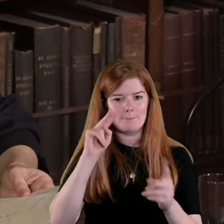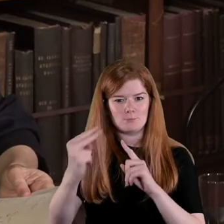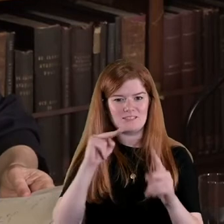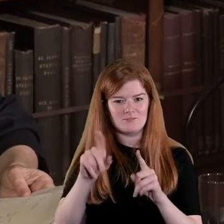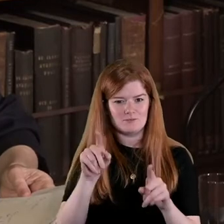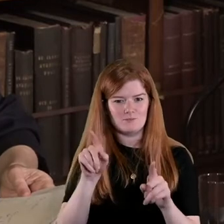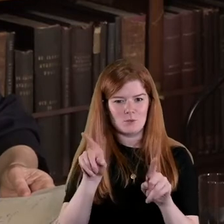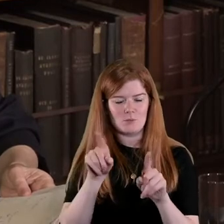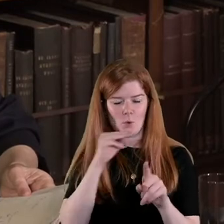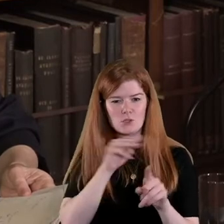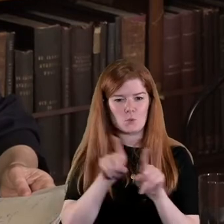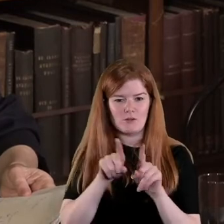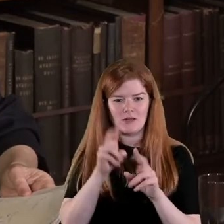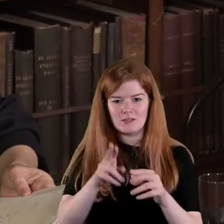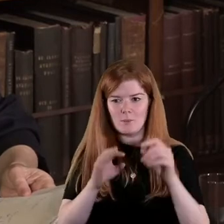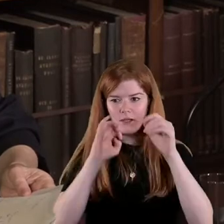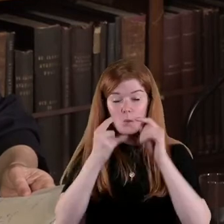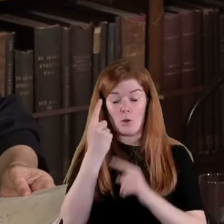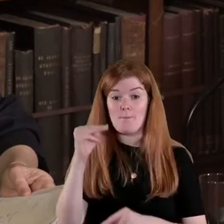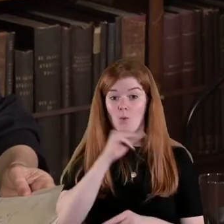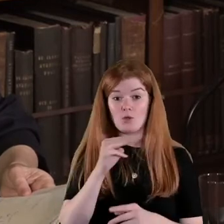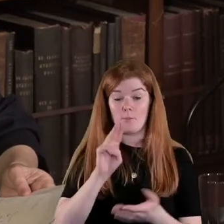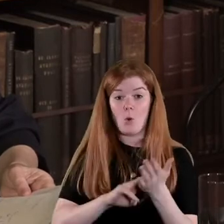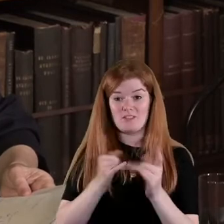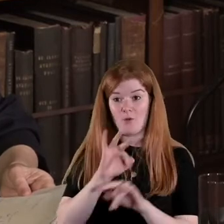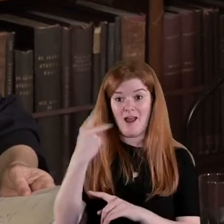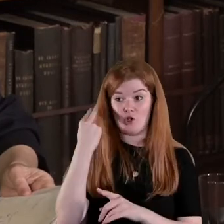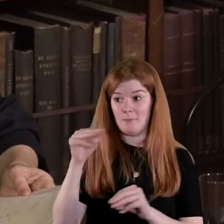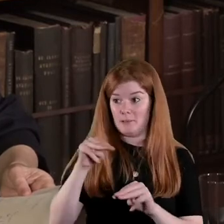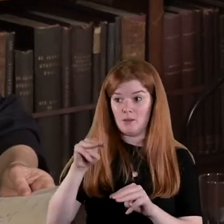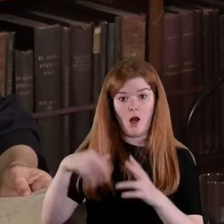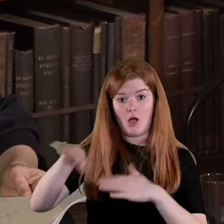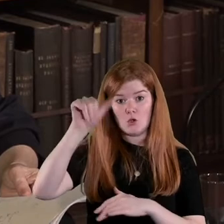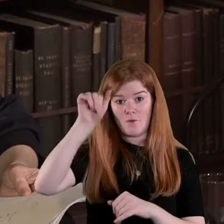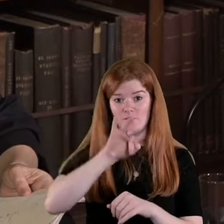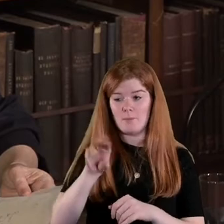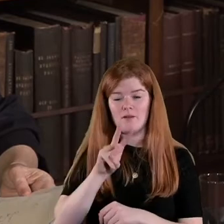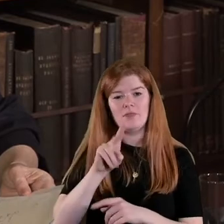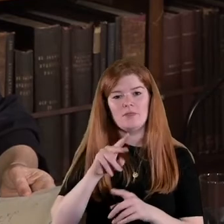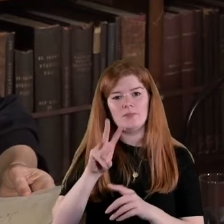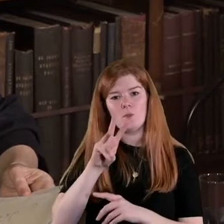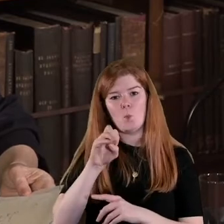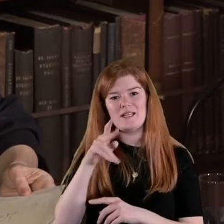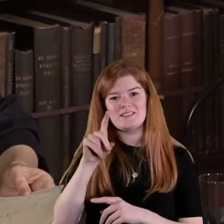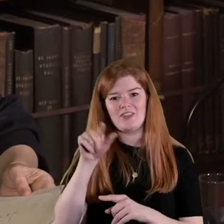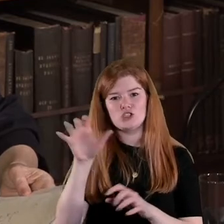because one of the iconic moments of haircutting that people would be familiar with would from the wind that shakes to barley and of course it's the British who are shown